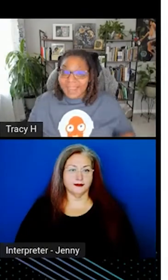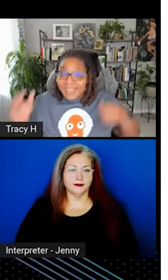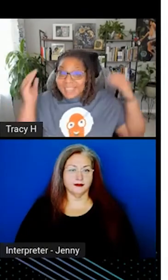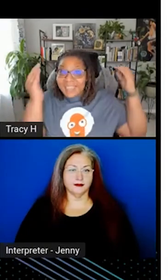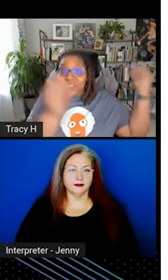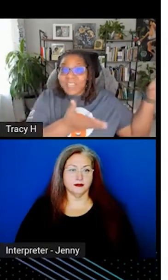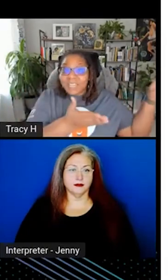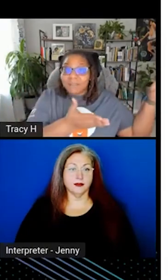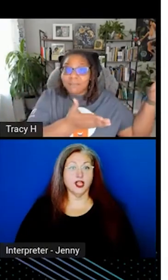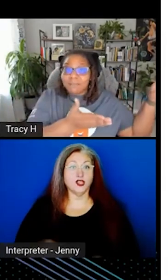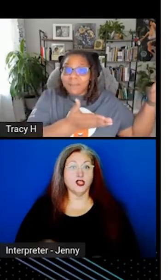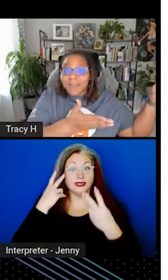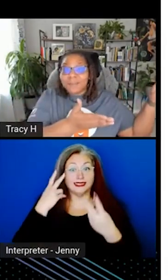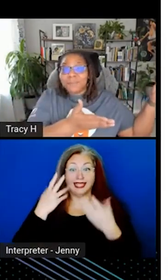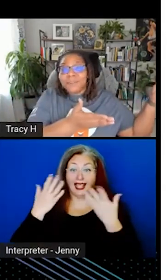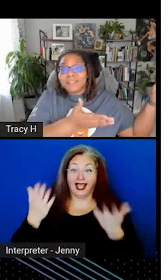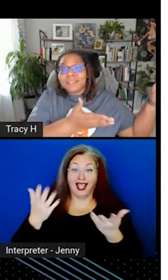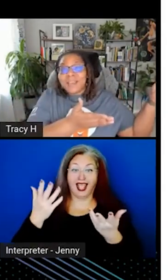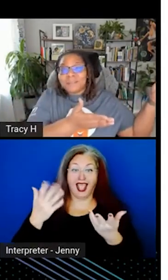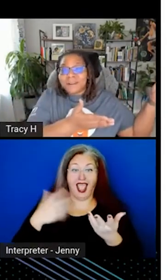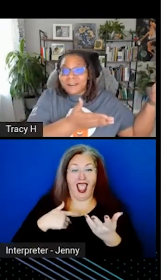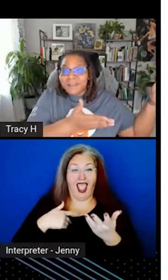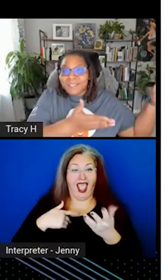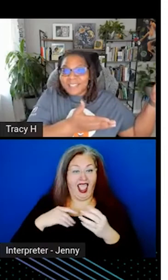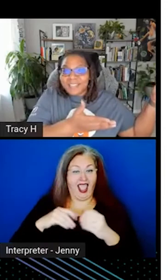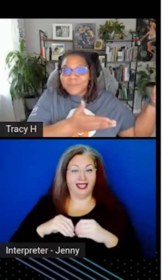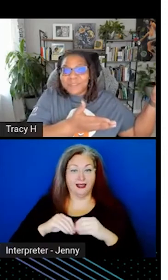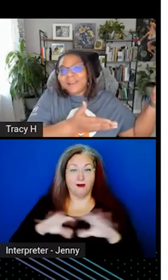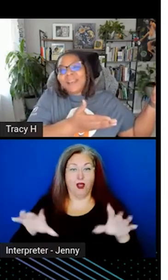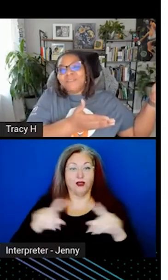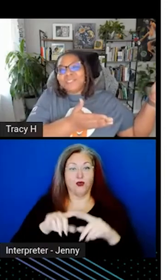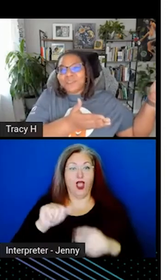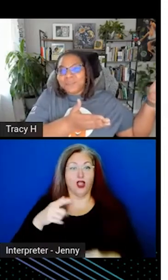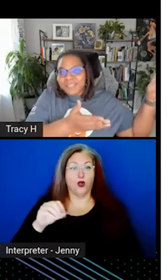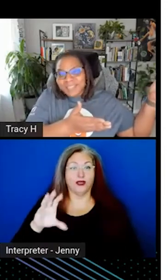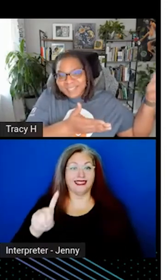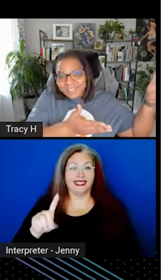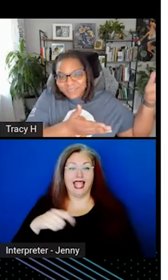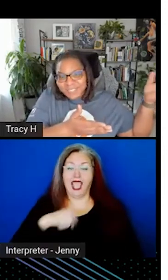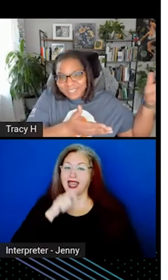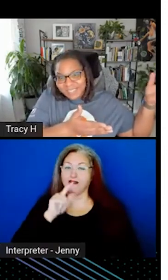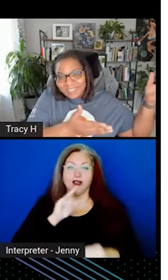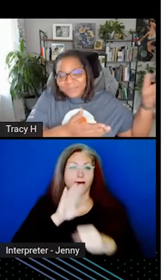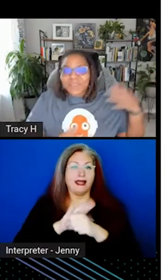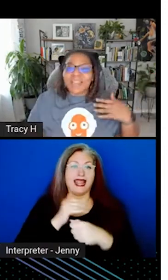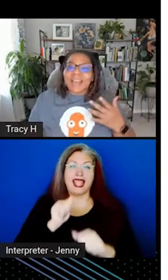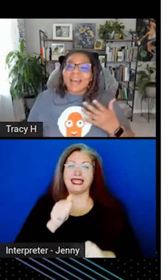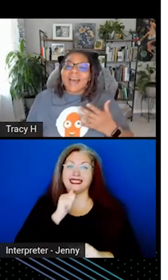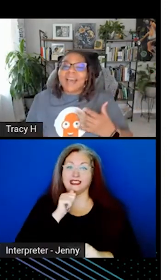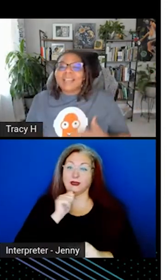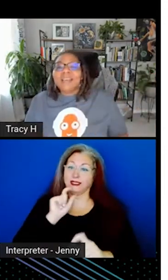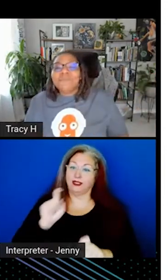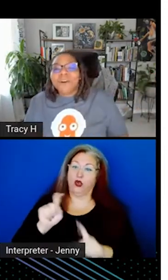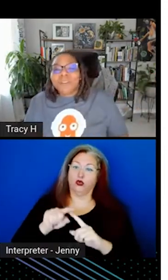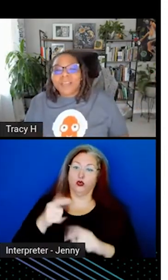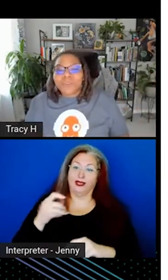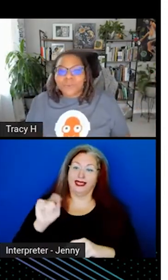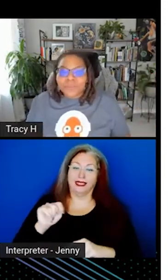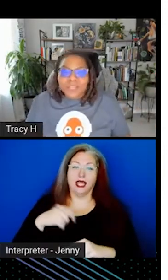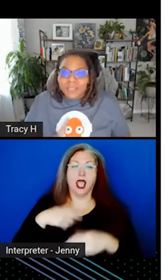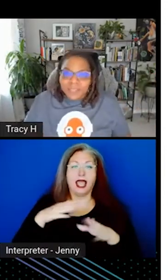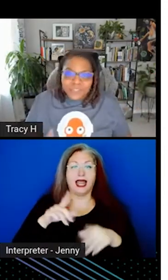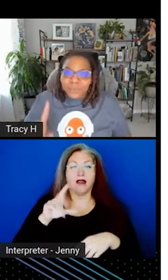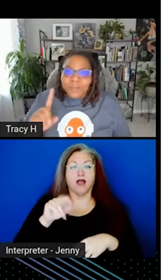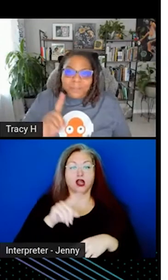And see, looky, I deployed this app to Argo CD without having to commit any secrets to Git. I let Vault handle